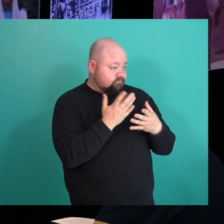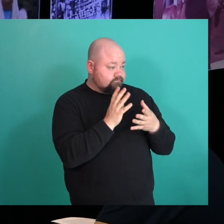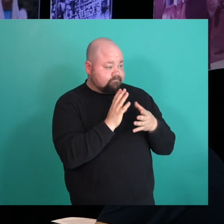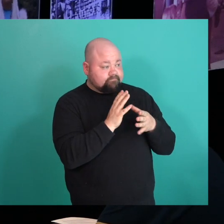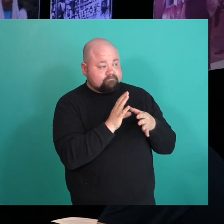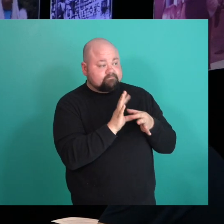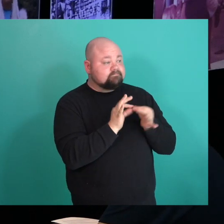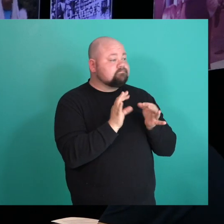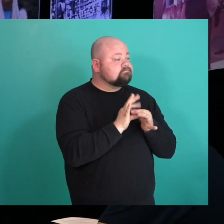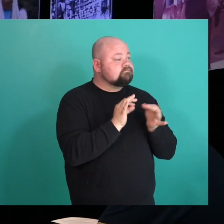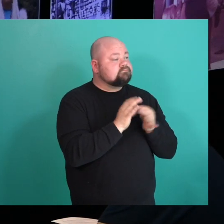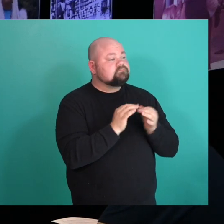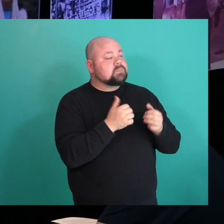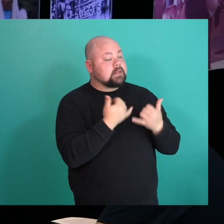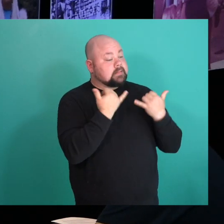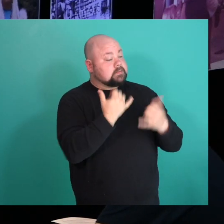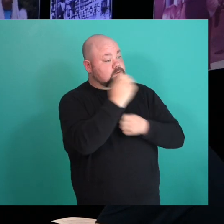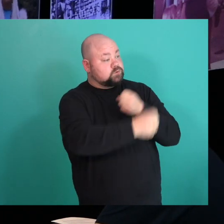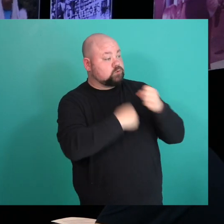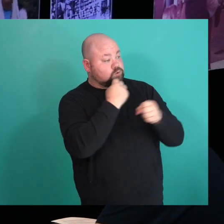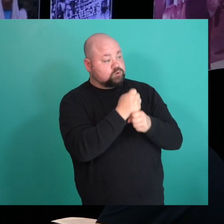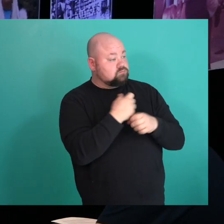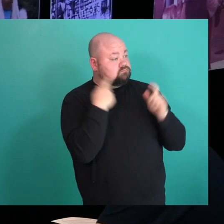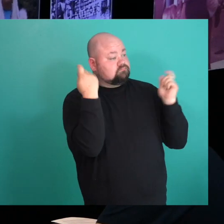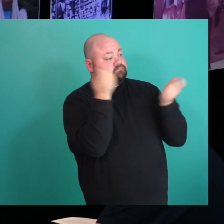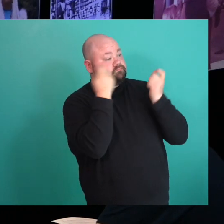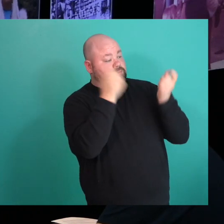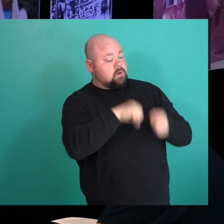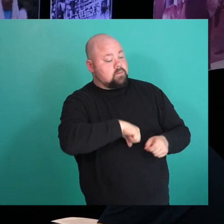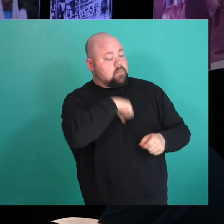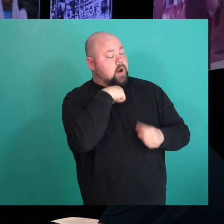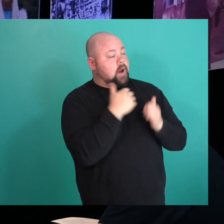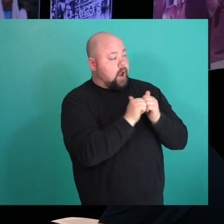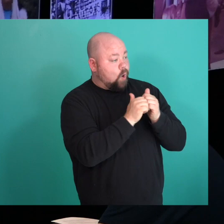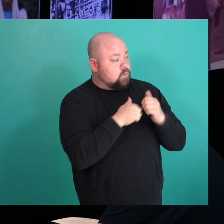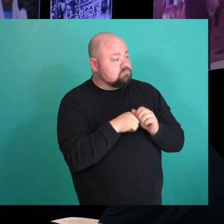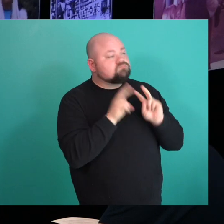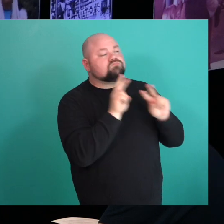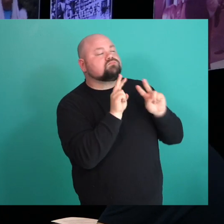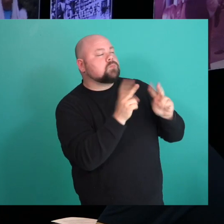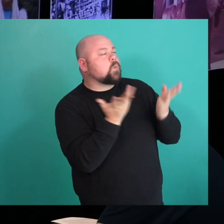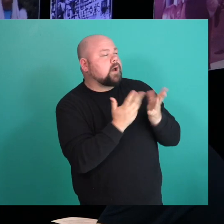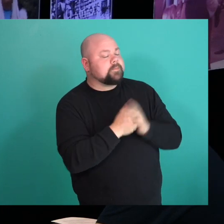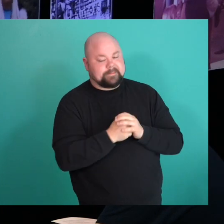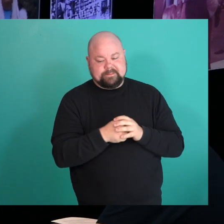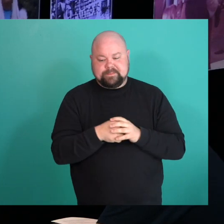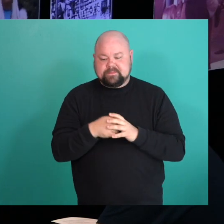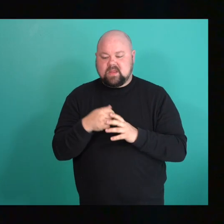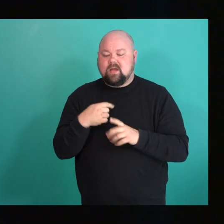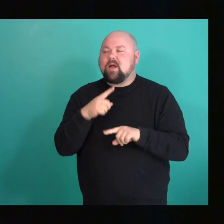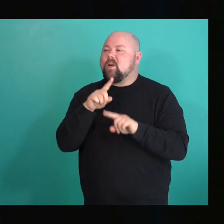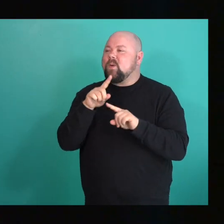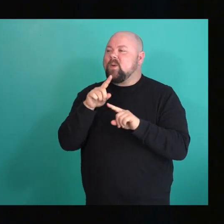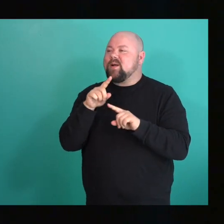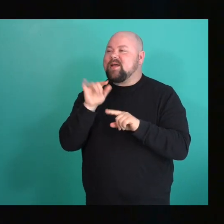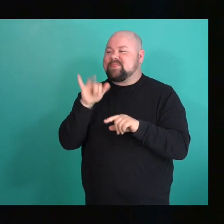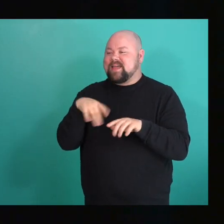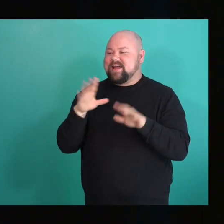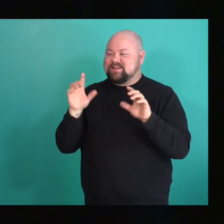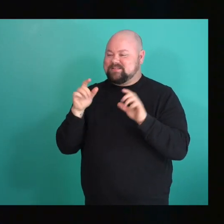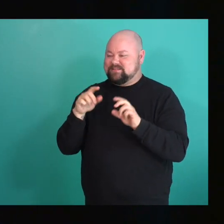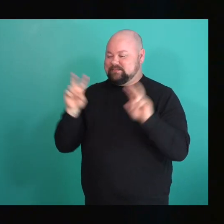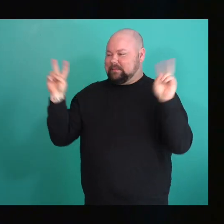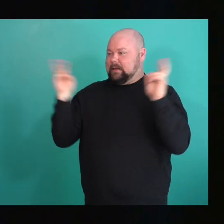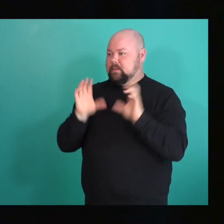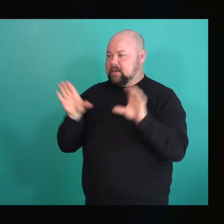planning on celebrating pride this year, what they're looking forward to the most? Well, every time I hear together again, I think of the Janet Jackson song.